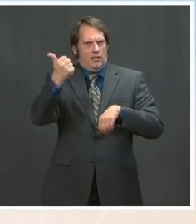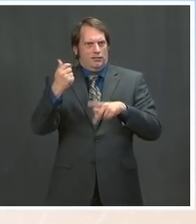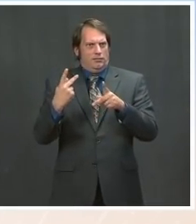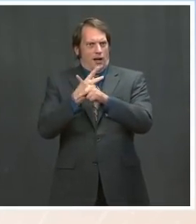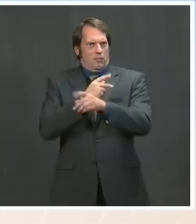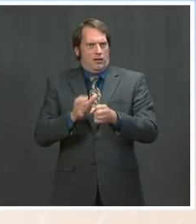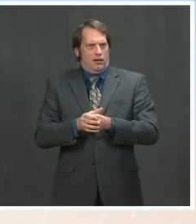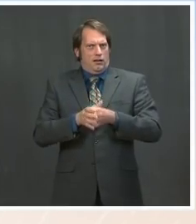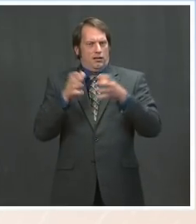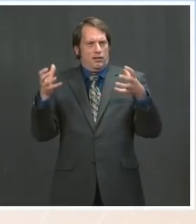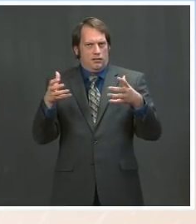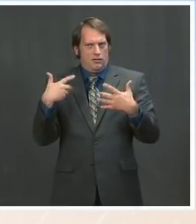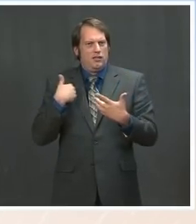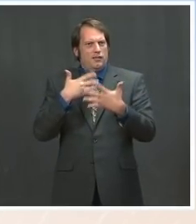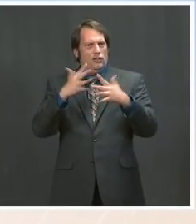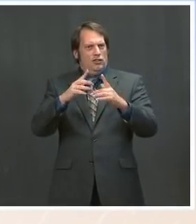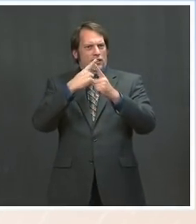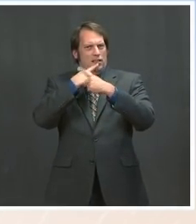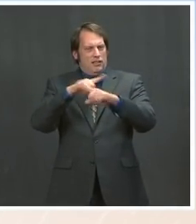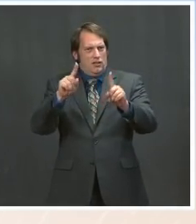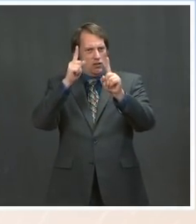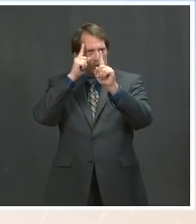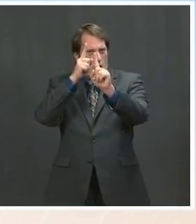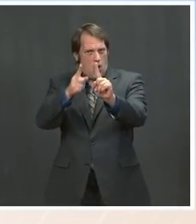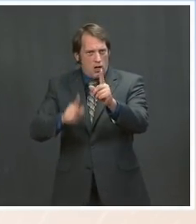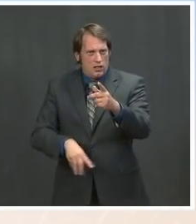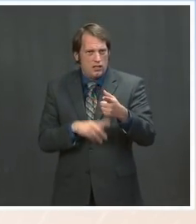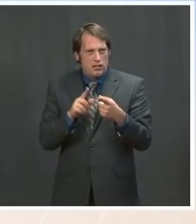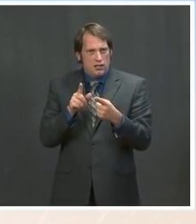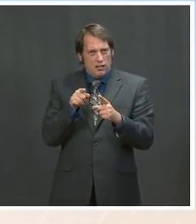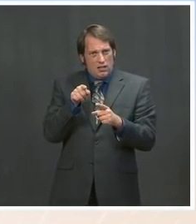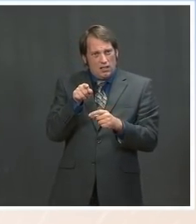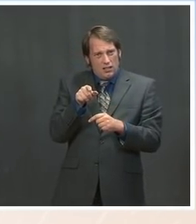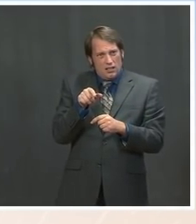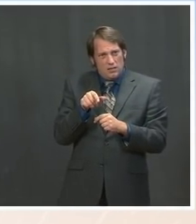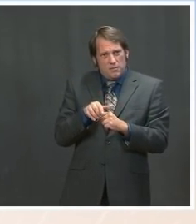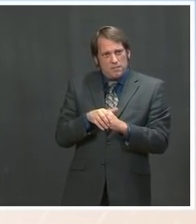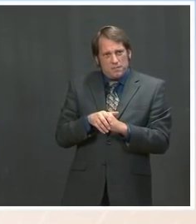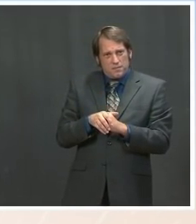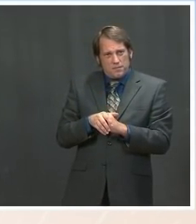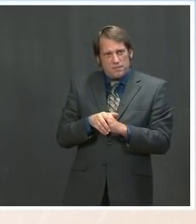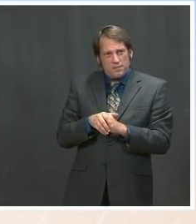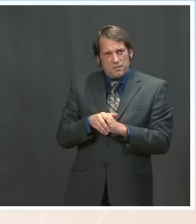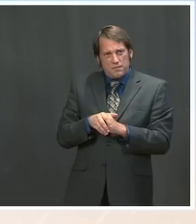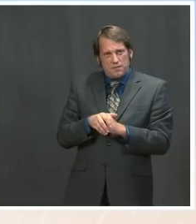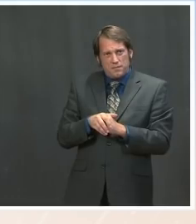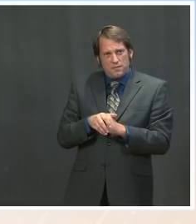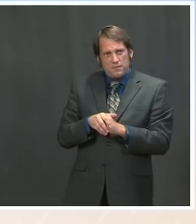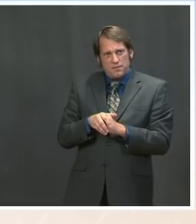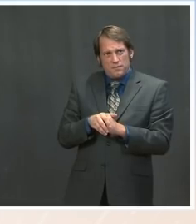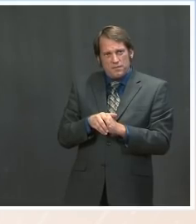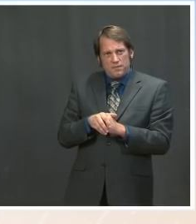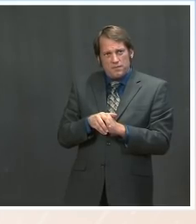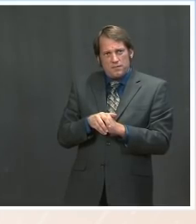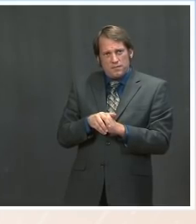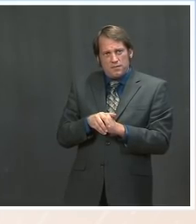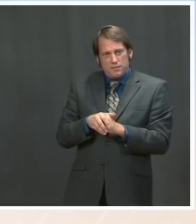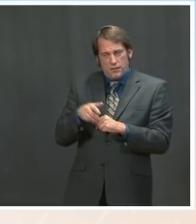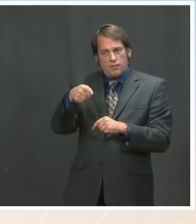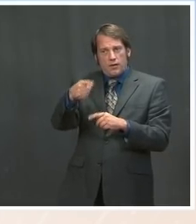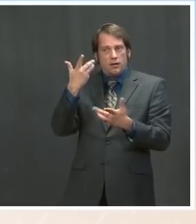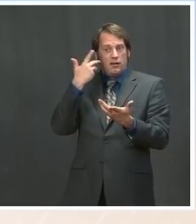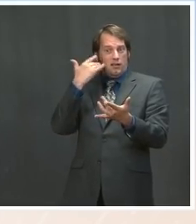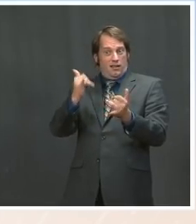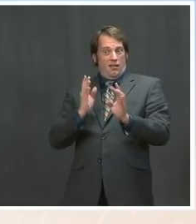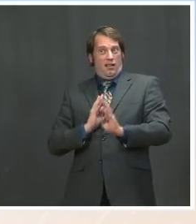There were a couple things that happened. One, as you alluded to, there was an increase of unaccompanied children at the border. Our policy was always going to be to